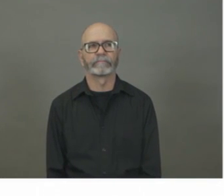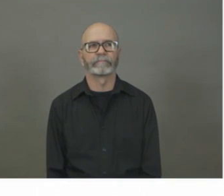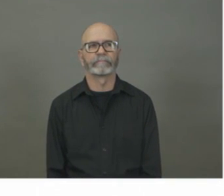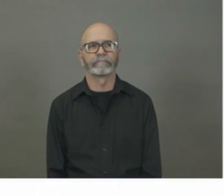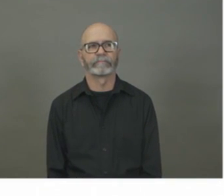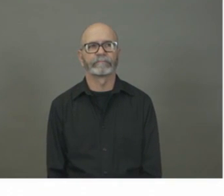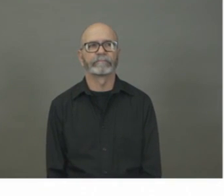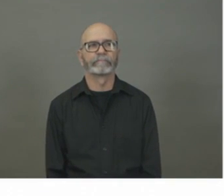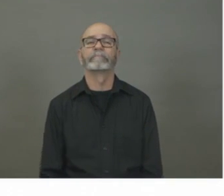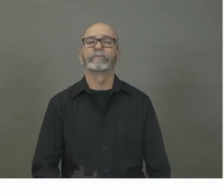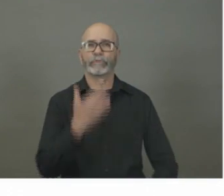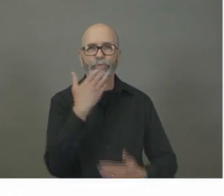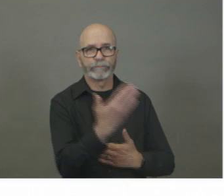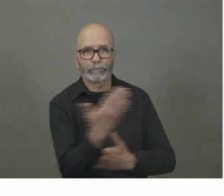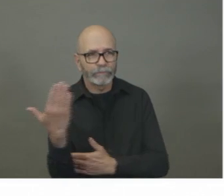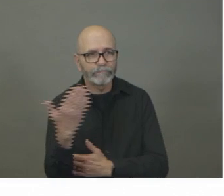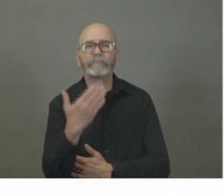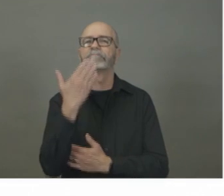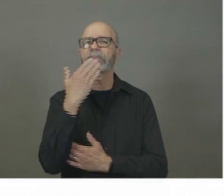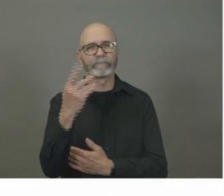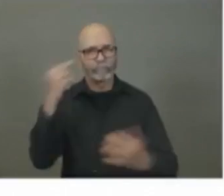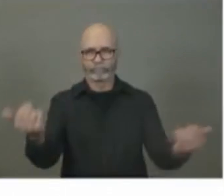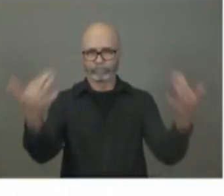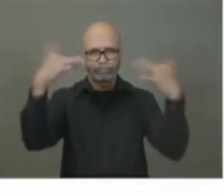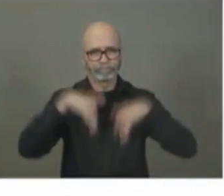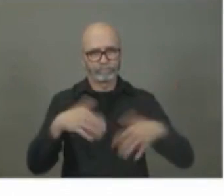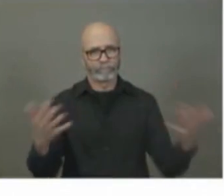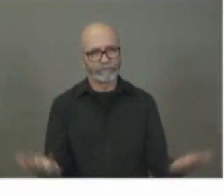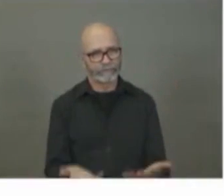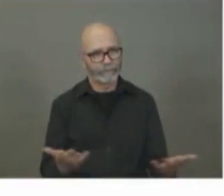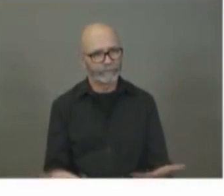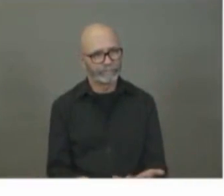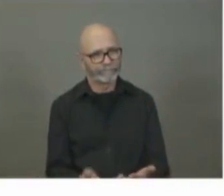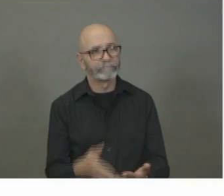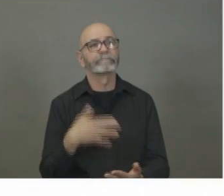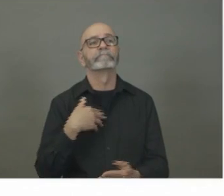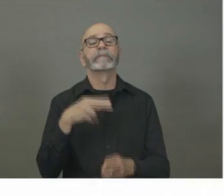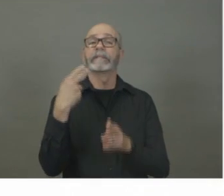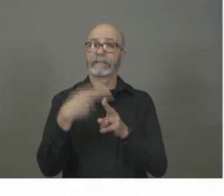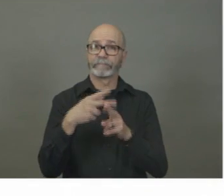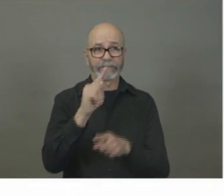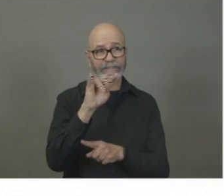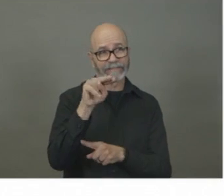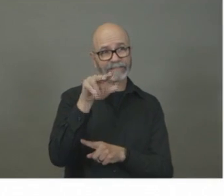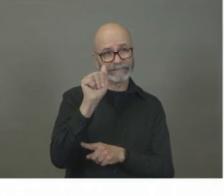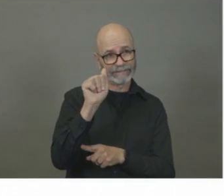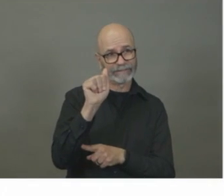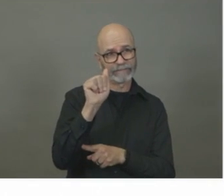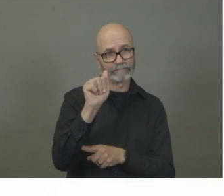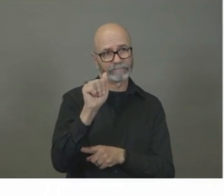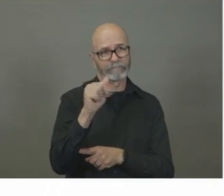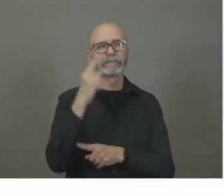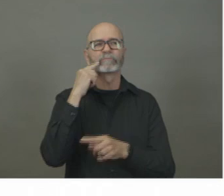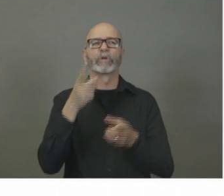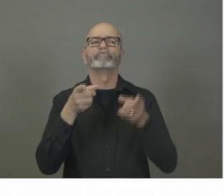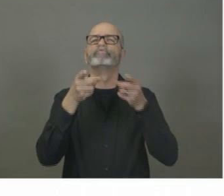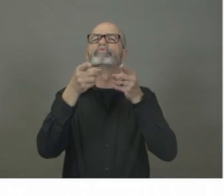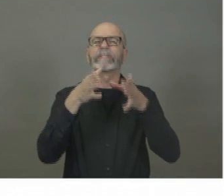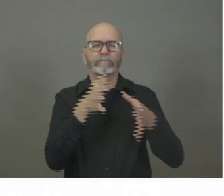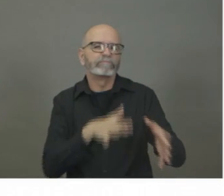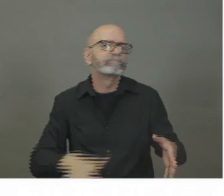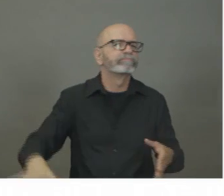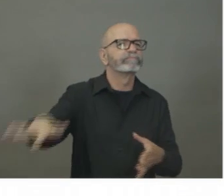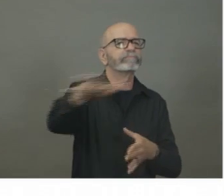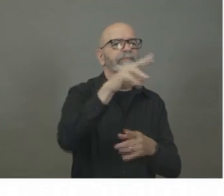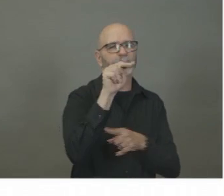Good morning and thank you for joining us this morning. My name is Tina Thiebaud and I'm the Director of Media Relations for the Province of Nova Scotia. I will be your moderator for